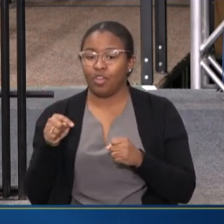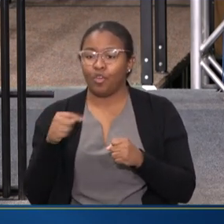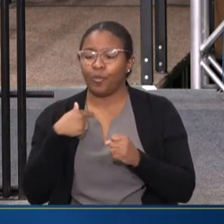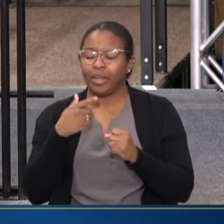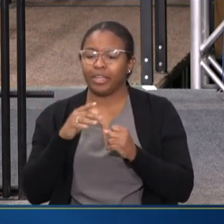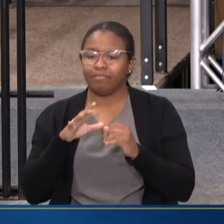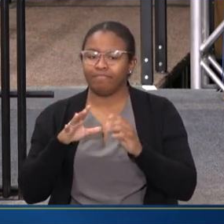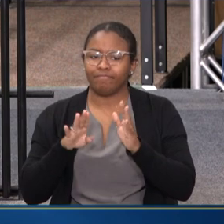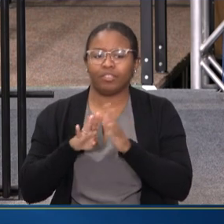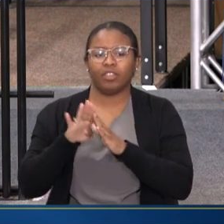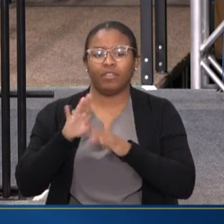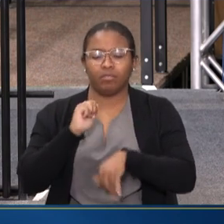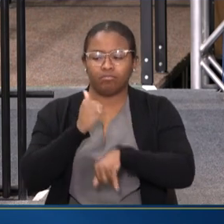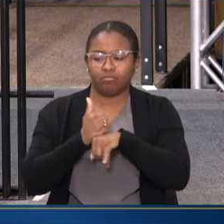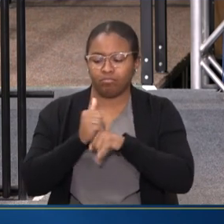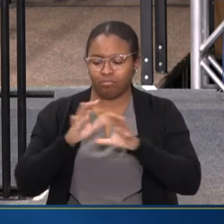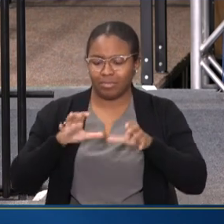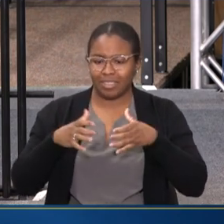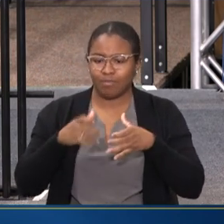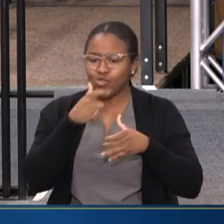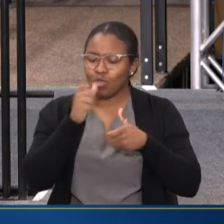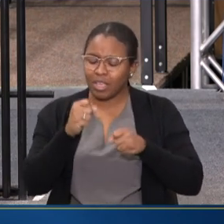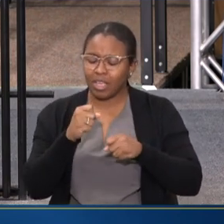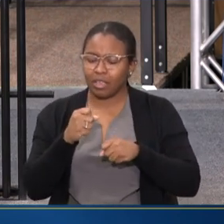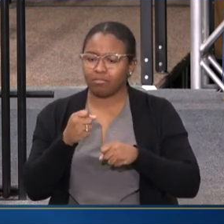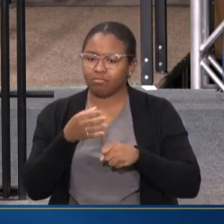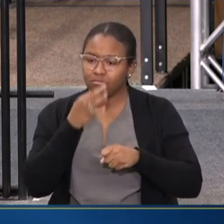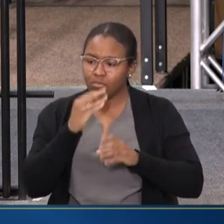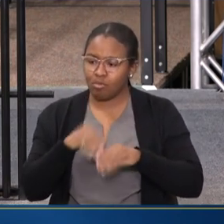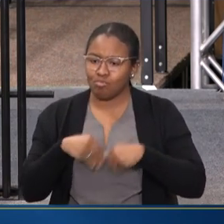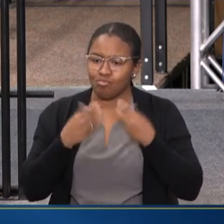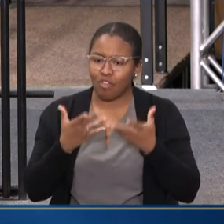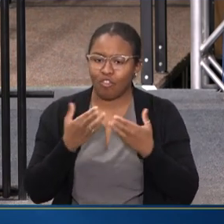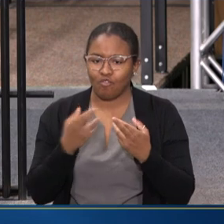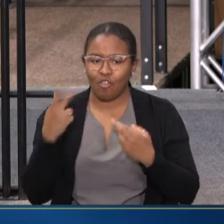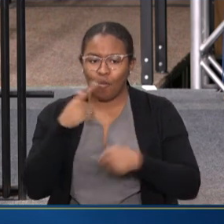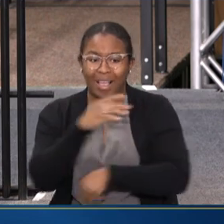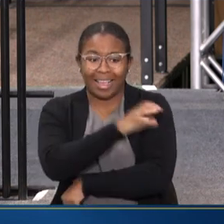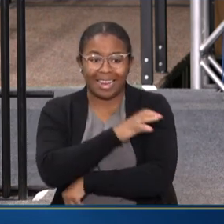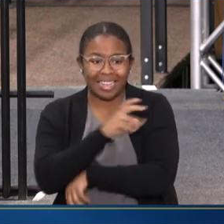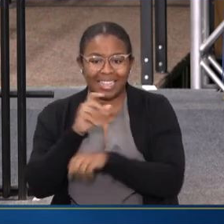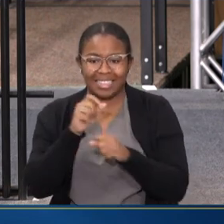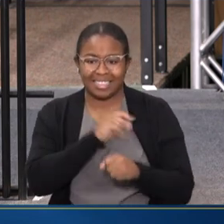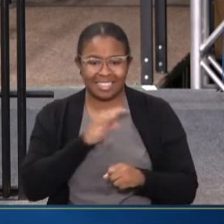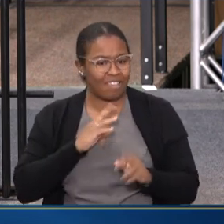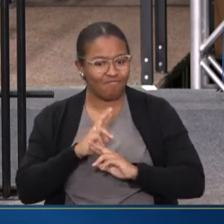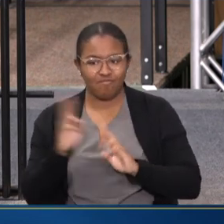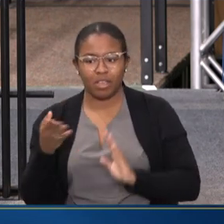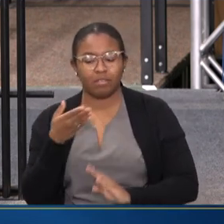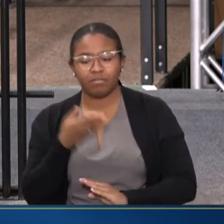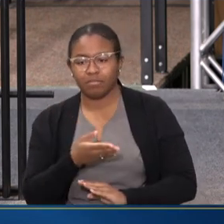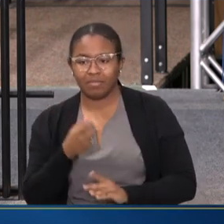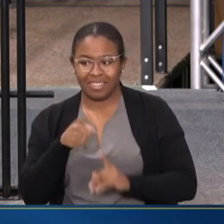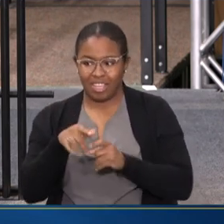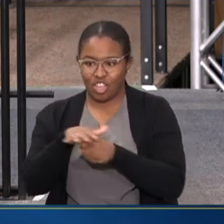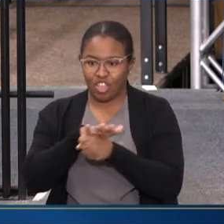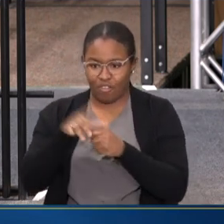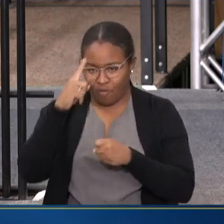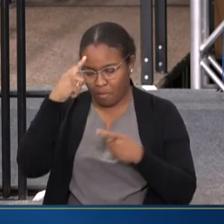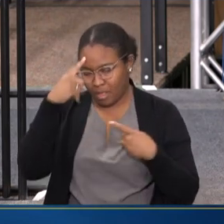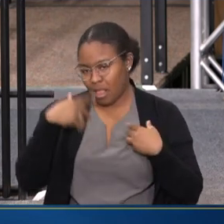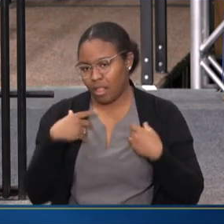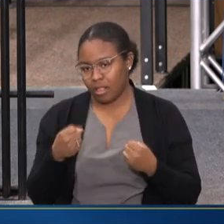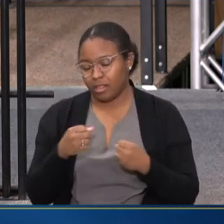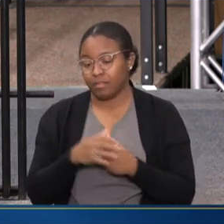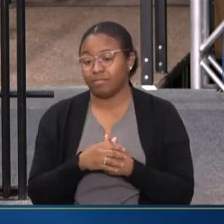TARGETED TEAMS THAT CAN REALLY PROVIDE THAT RESOURCES TO CLINICAL STAFF ON HAND IN THE AREA OF MENTAL HEALTH.